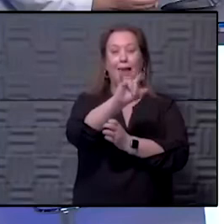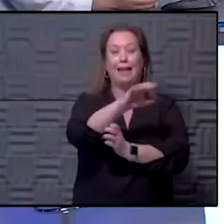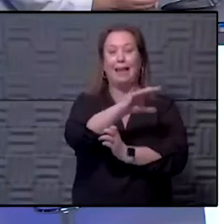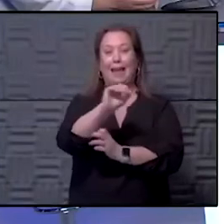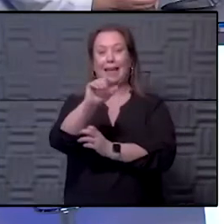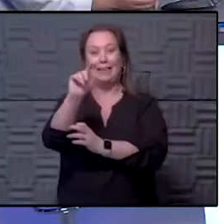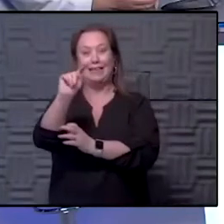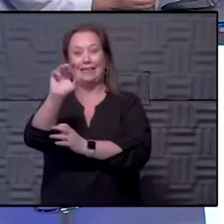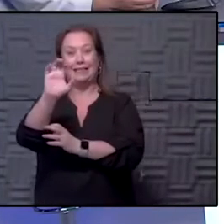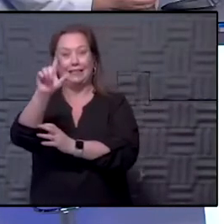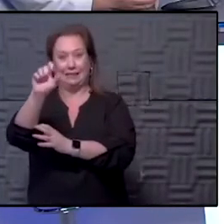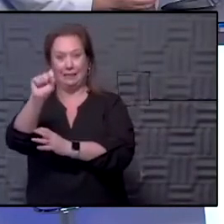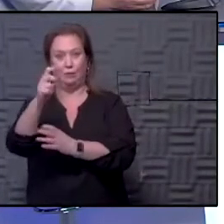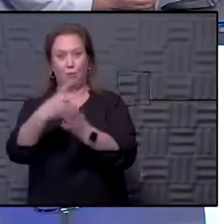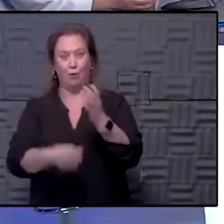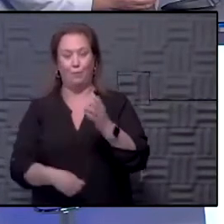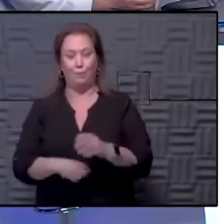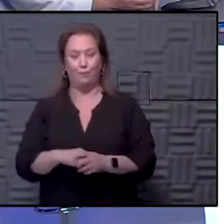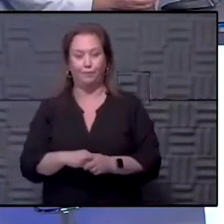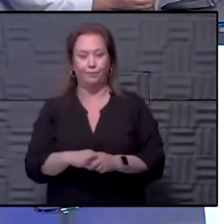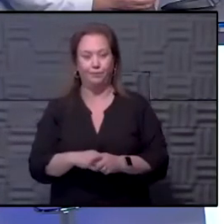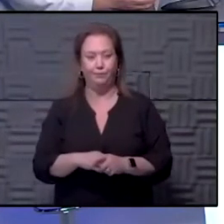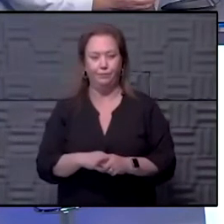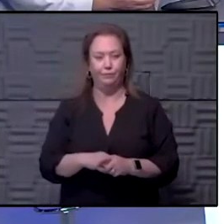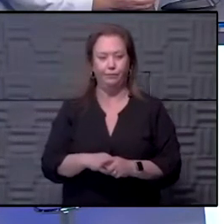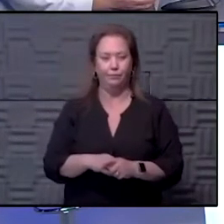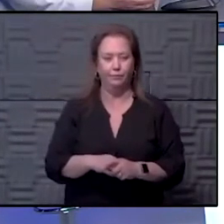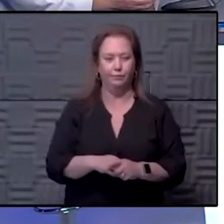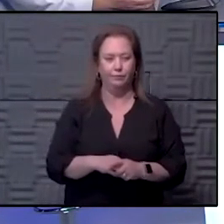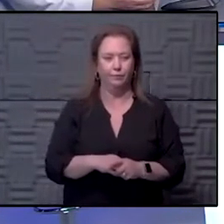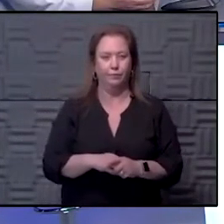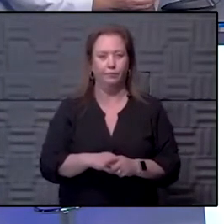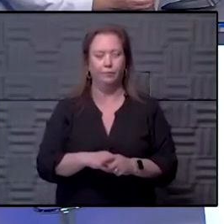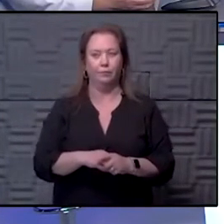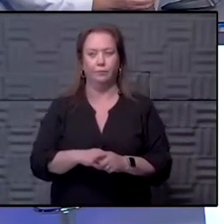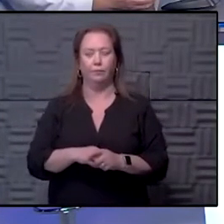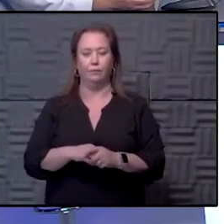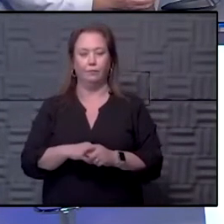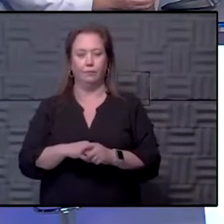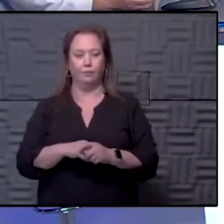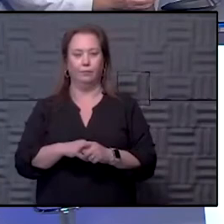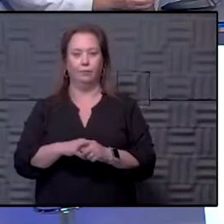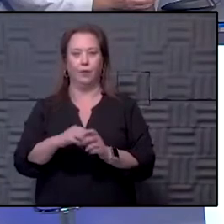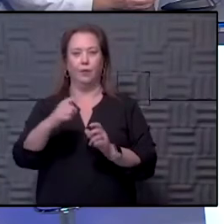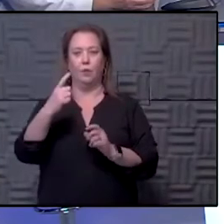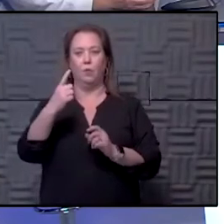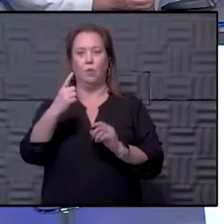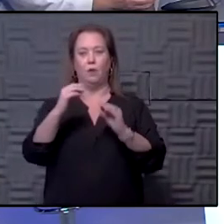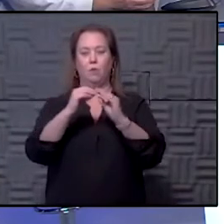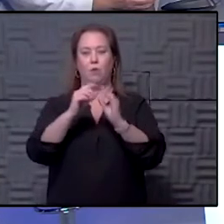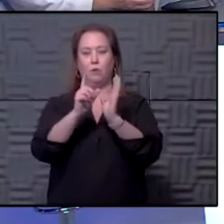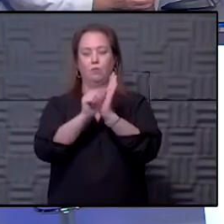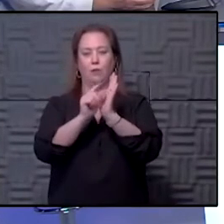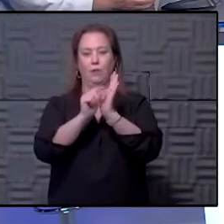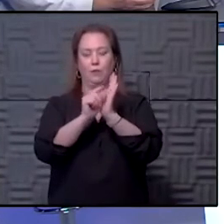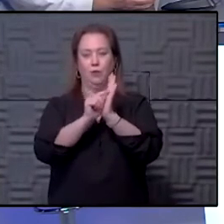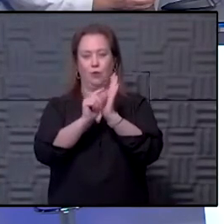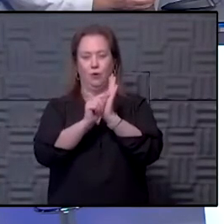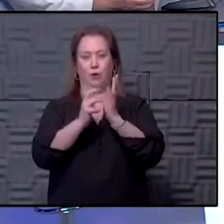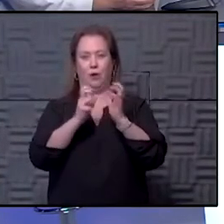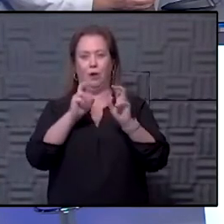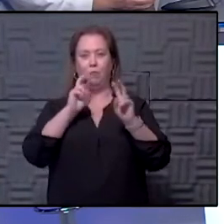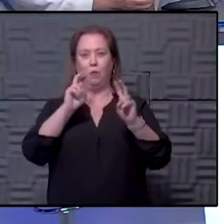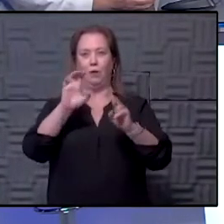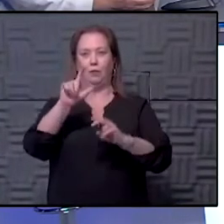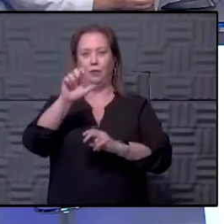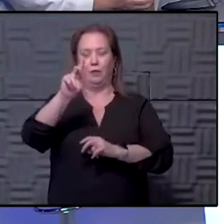All right. Jill? Yeah. Um, one more printed question and just two, uh, real quick things. I'm watching